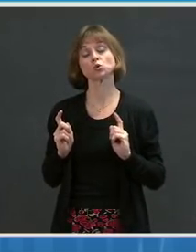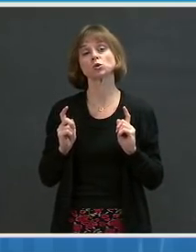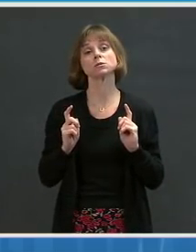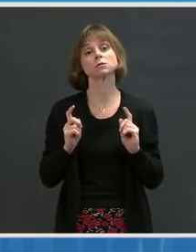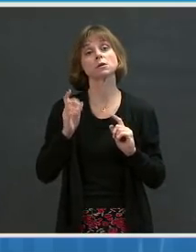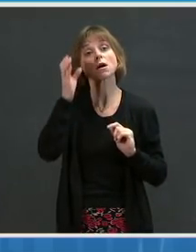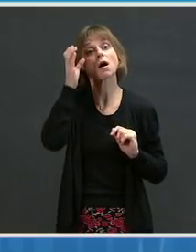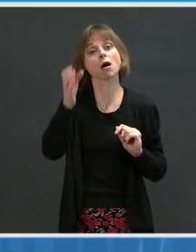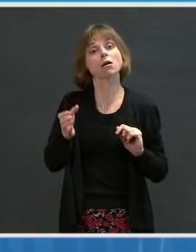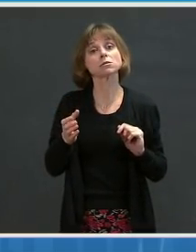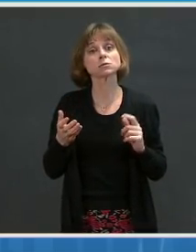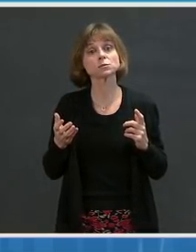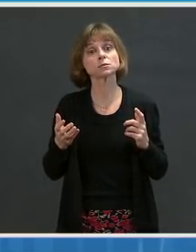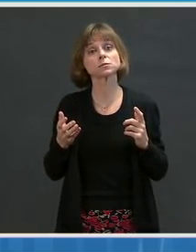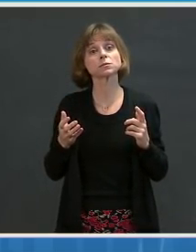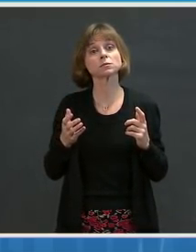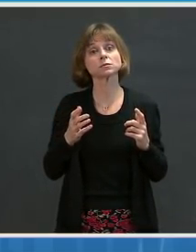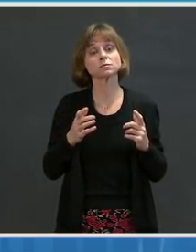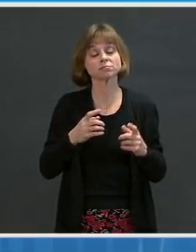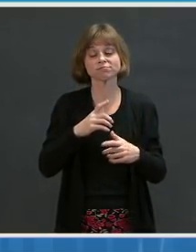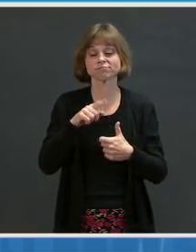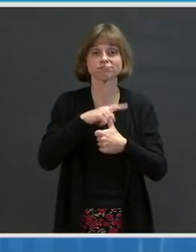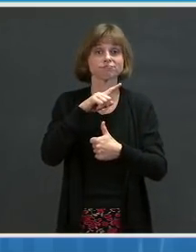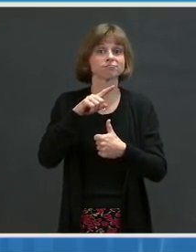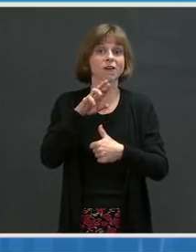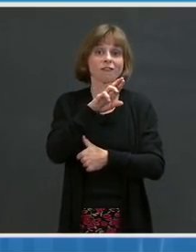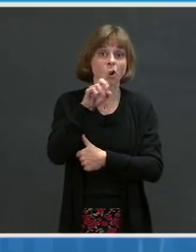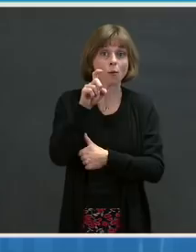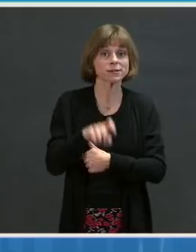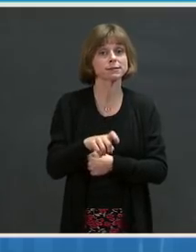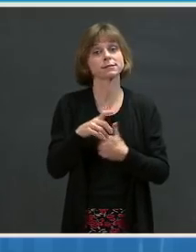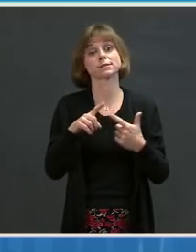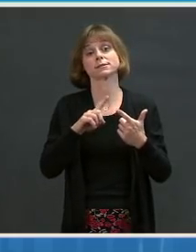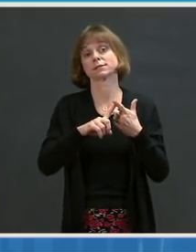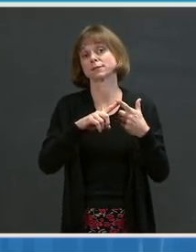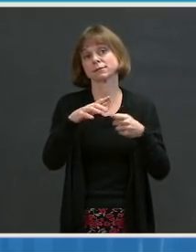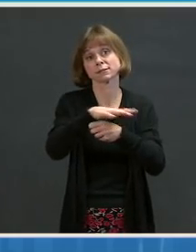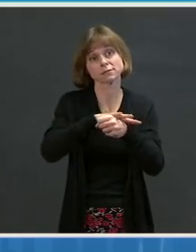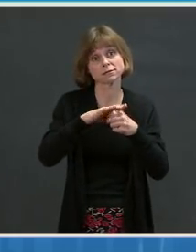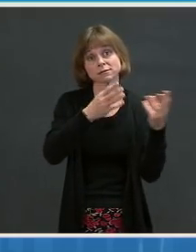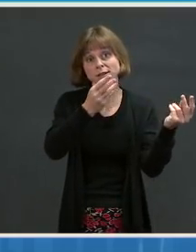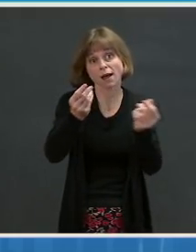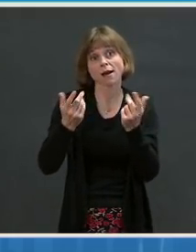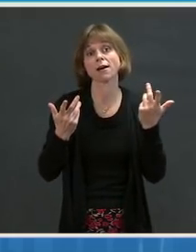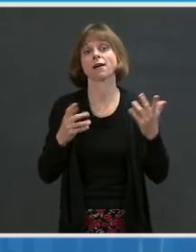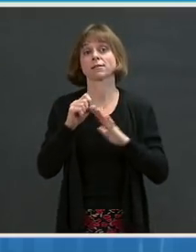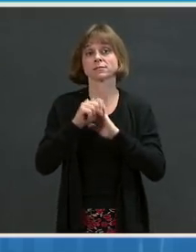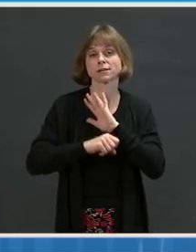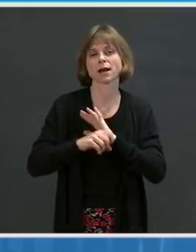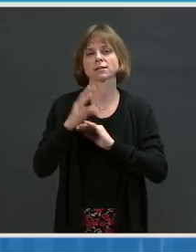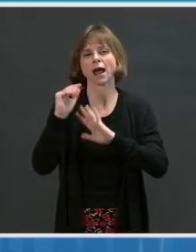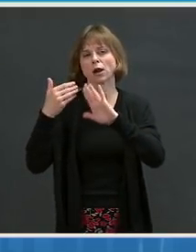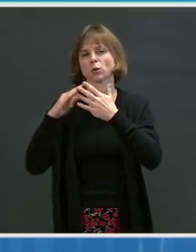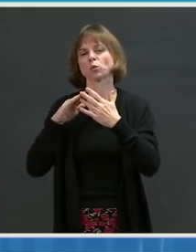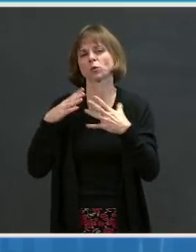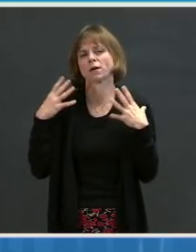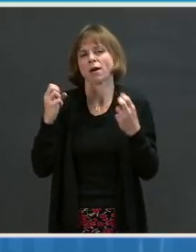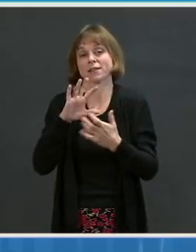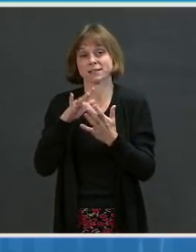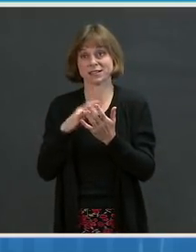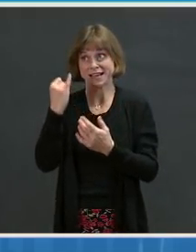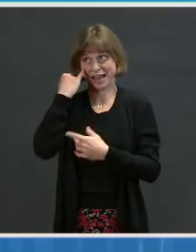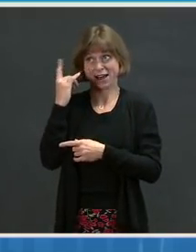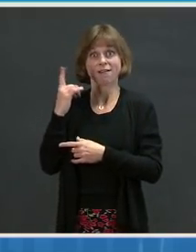process across jurisdictions, pharmacies, and community health centers. If an EUA is issued,